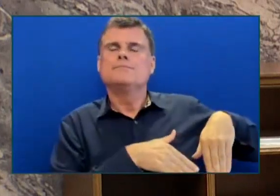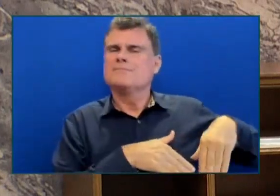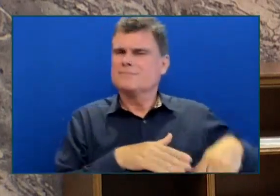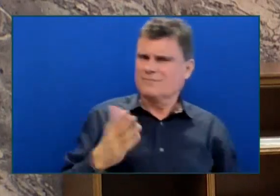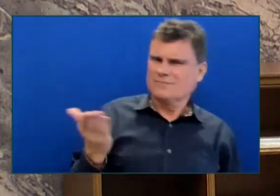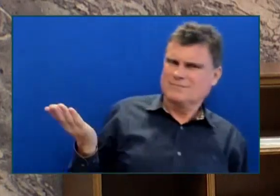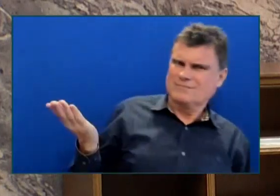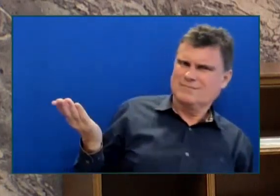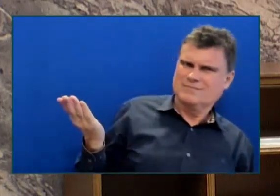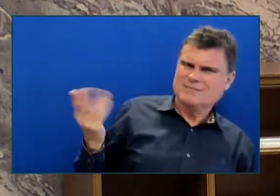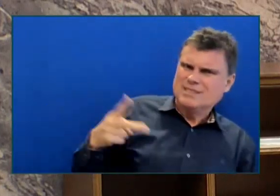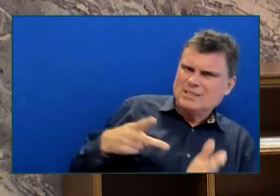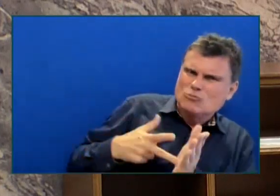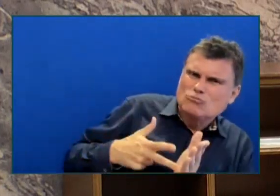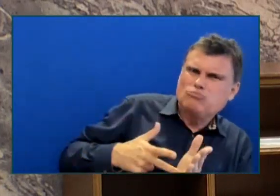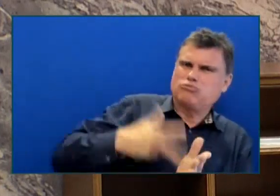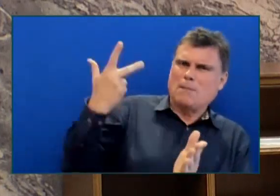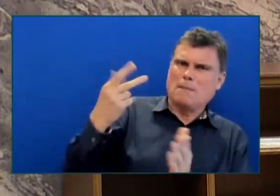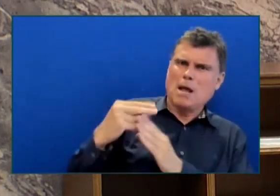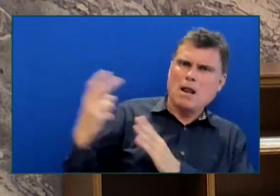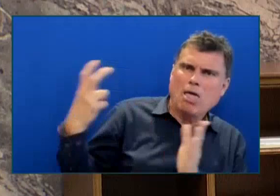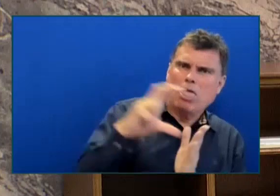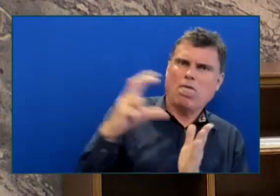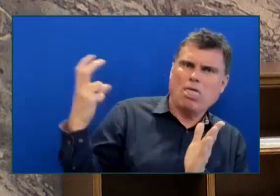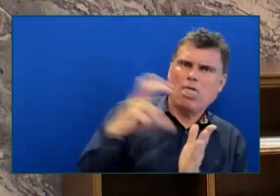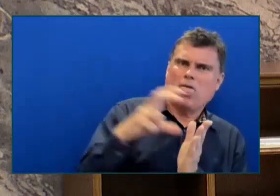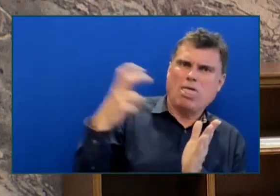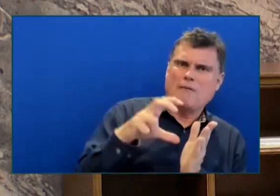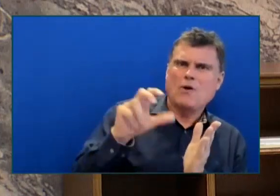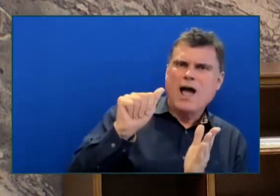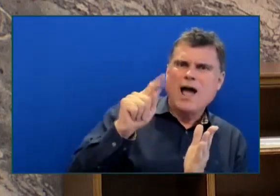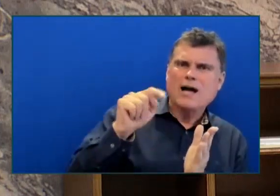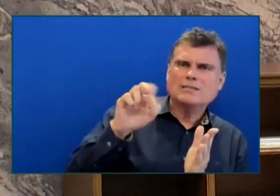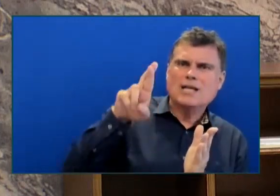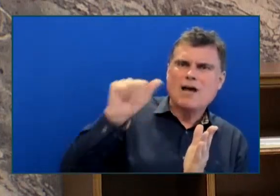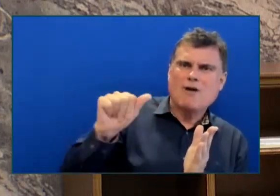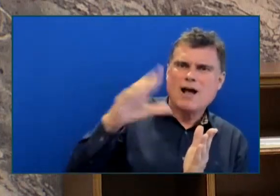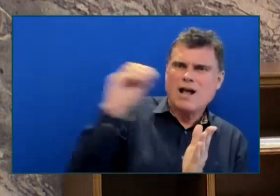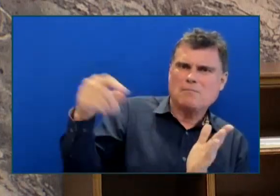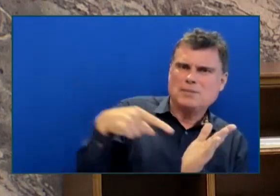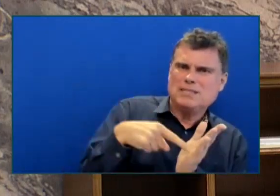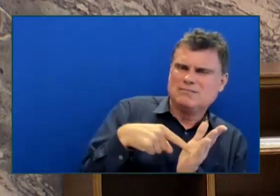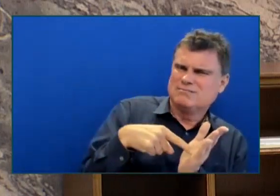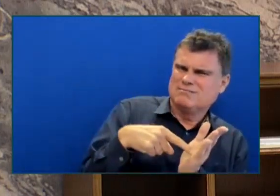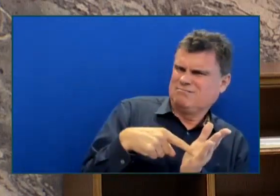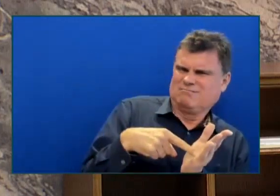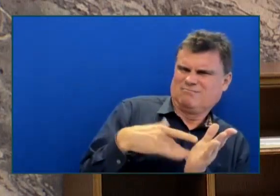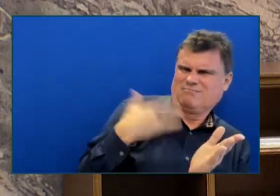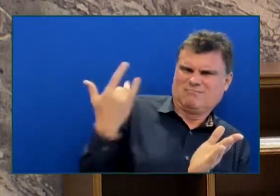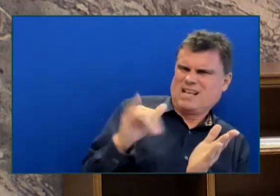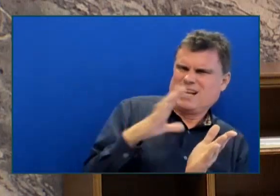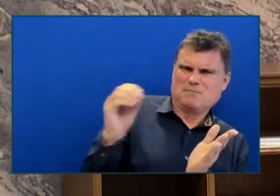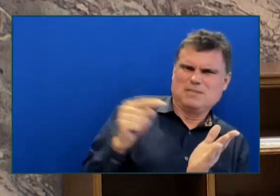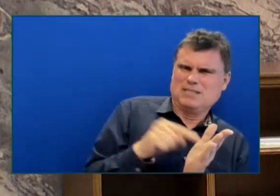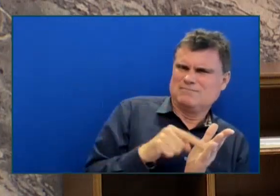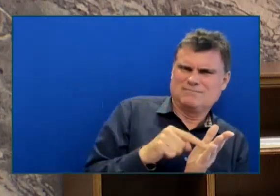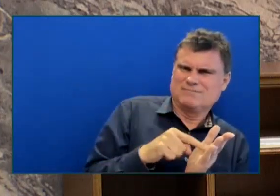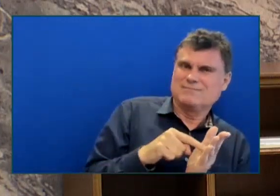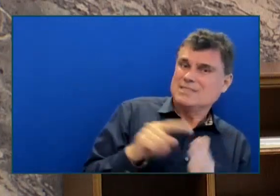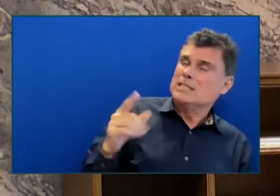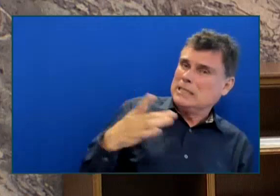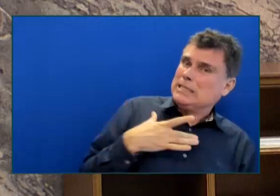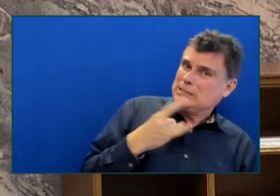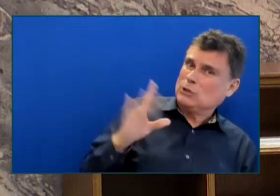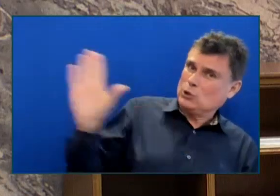report, and then at the same time, he tripled, the Premier tripled, TIRA's funding. He buried the